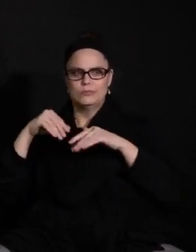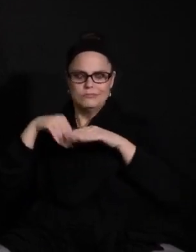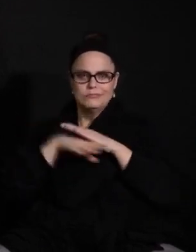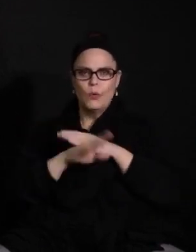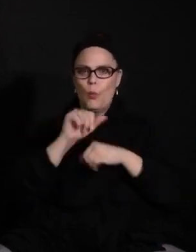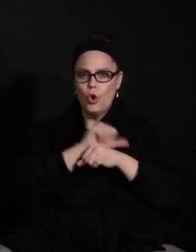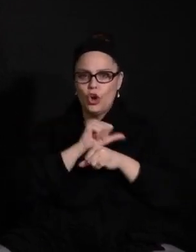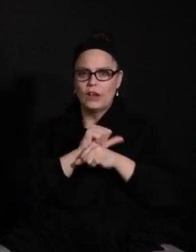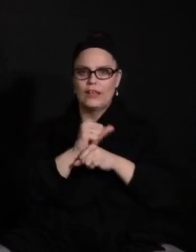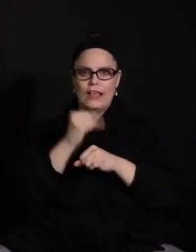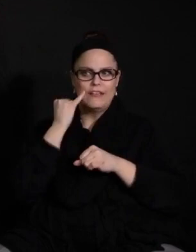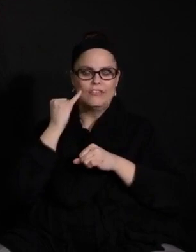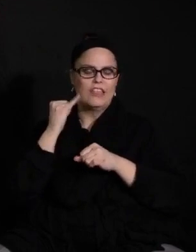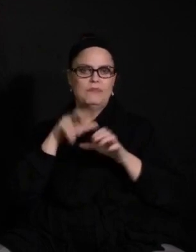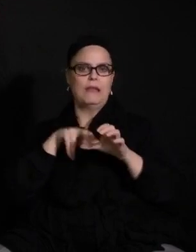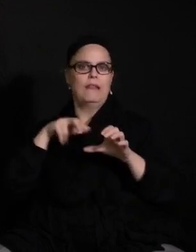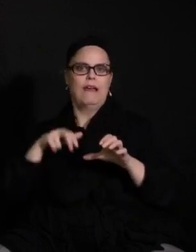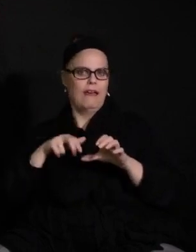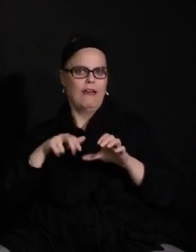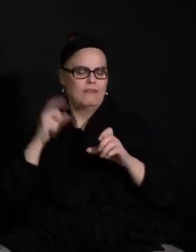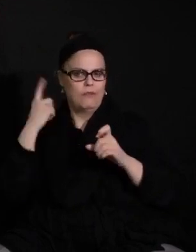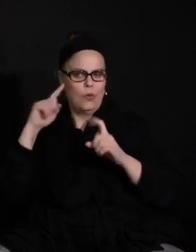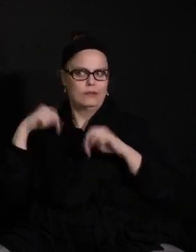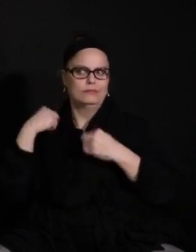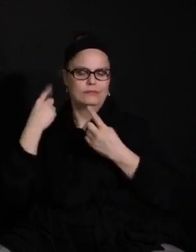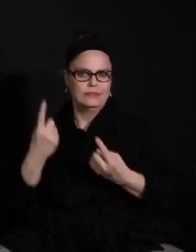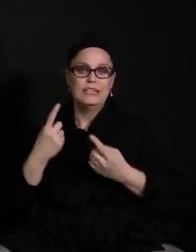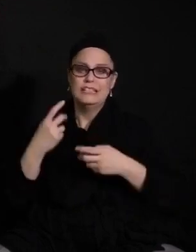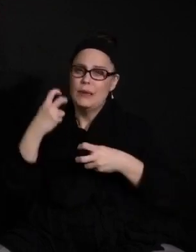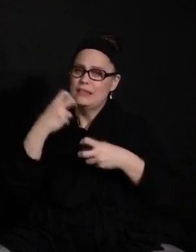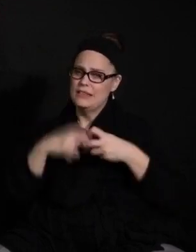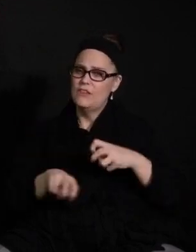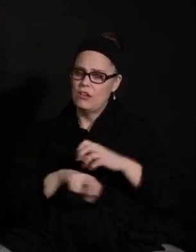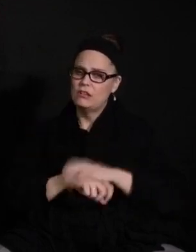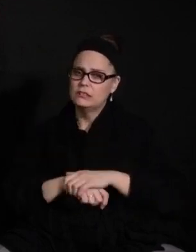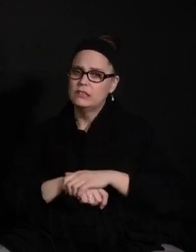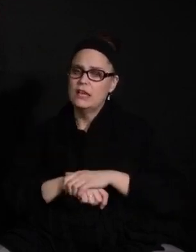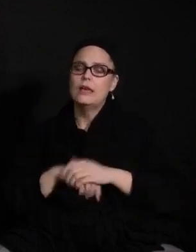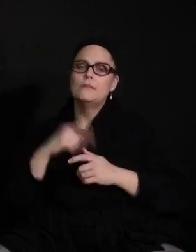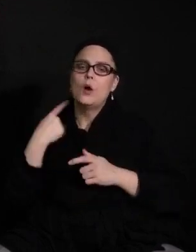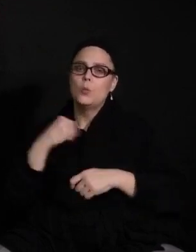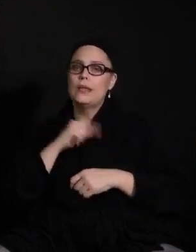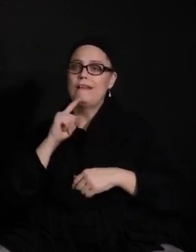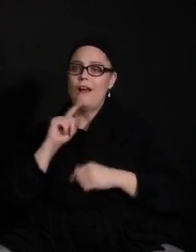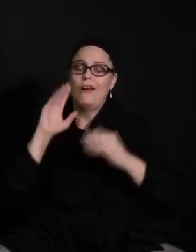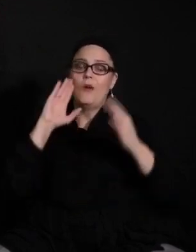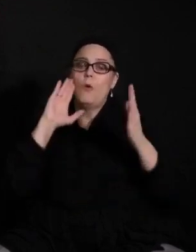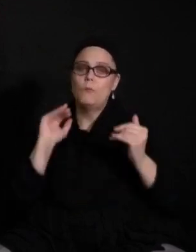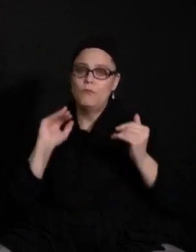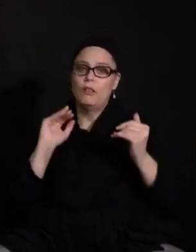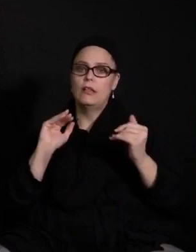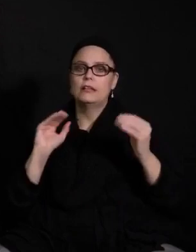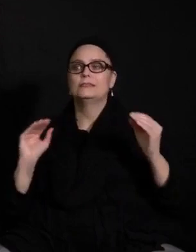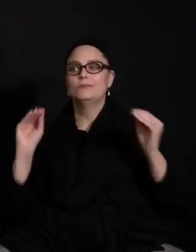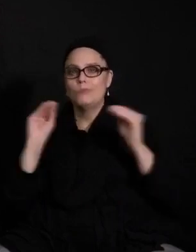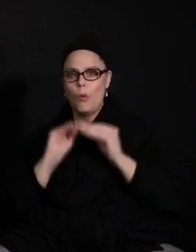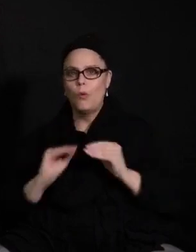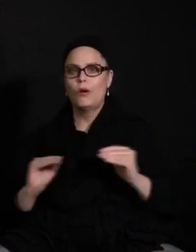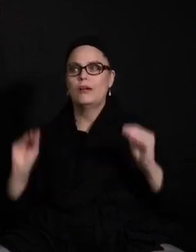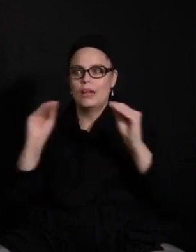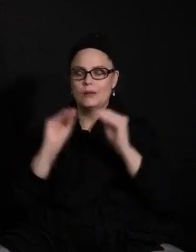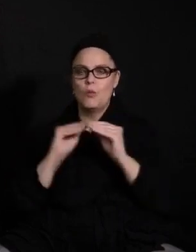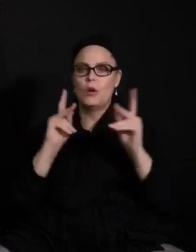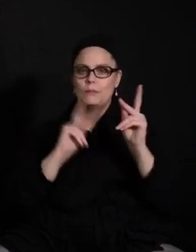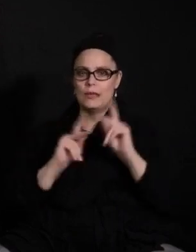workforce. And so that has been a bit of a difficulty, but we are hopeful that as more and more folks are getting those